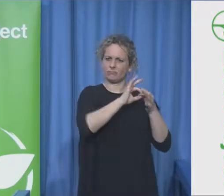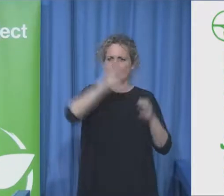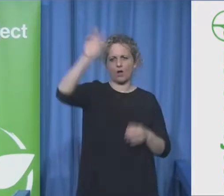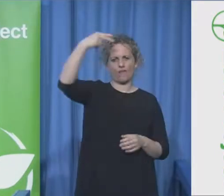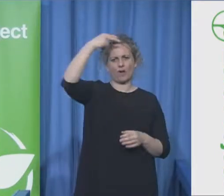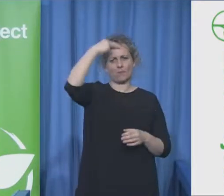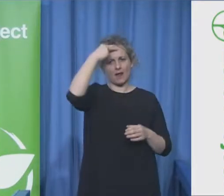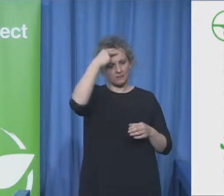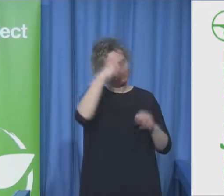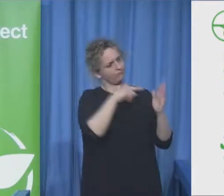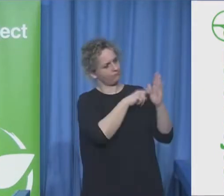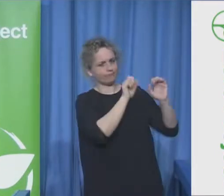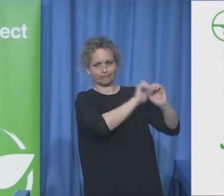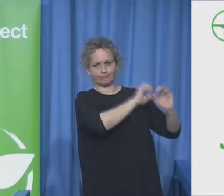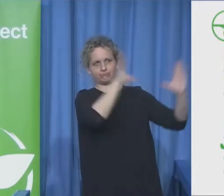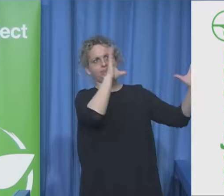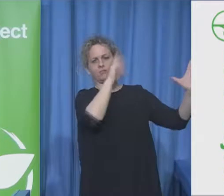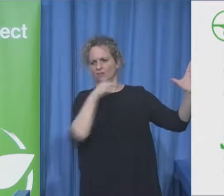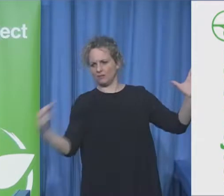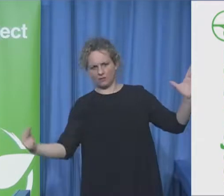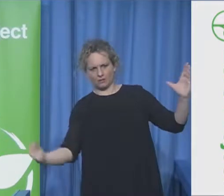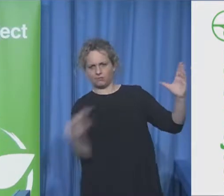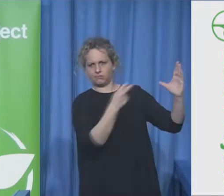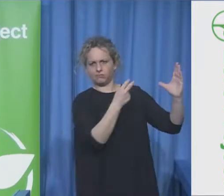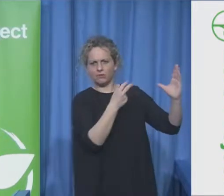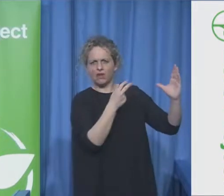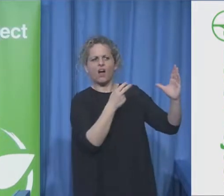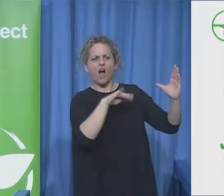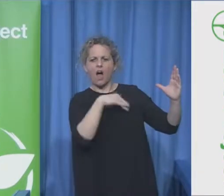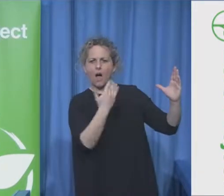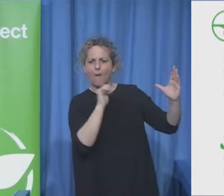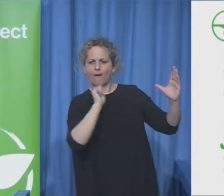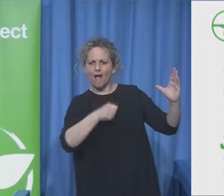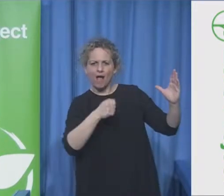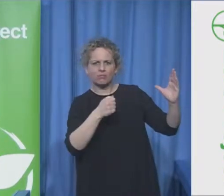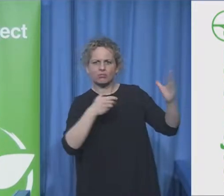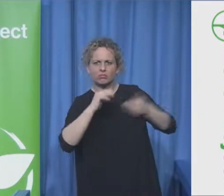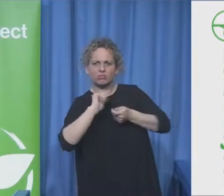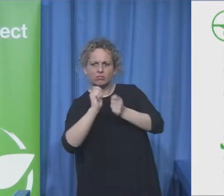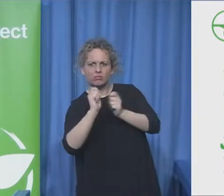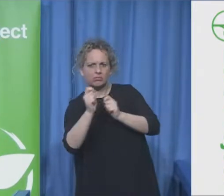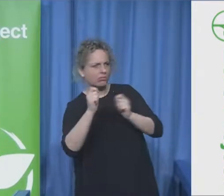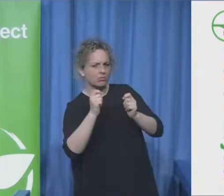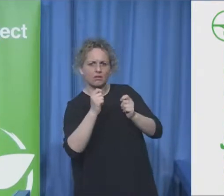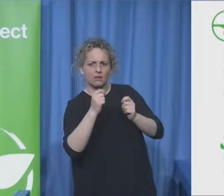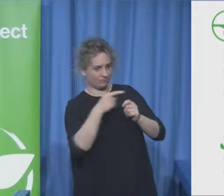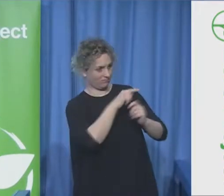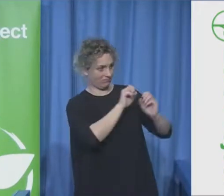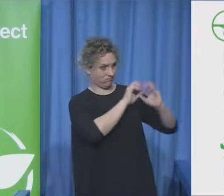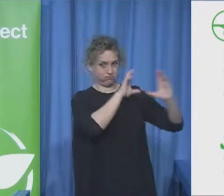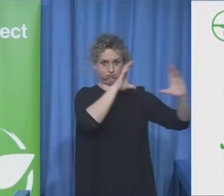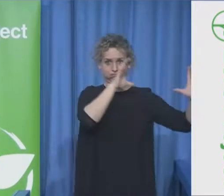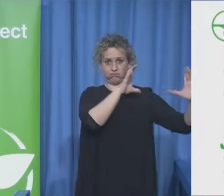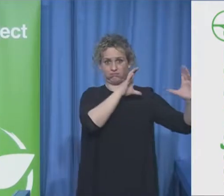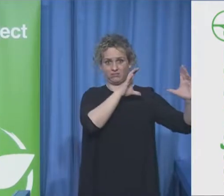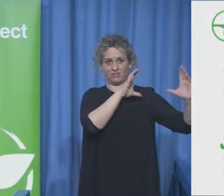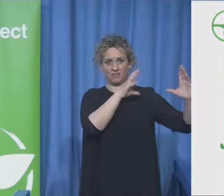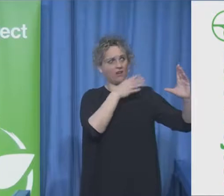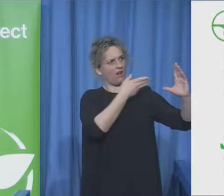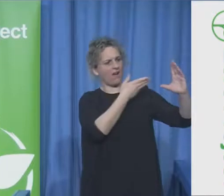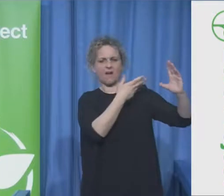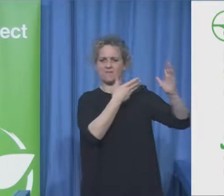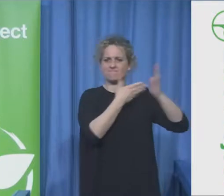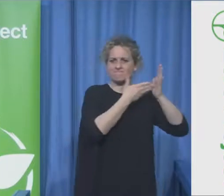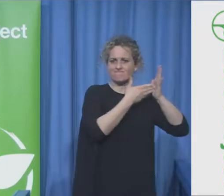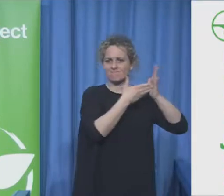income when it fails and so i don't really really lower the the tone here i just wanted to say that i think the assumption